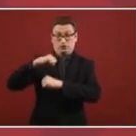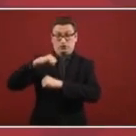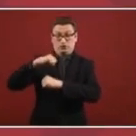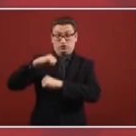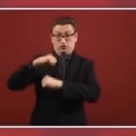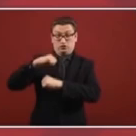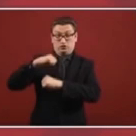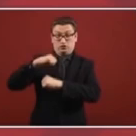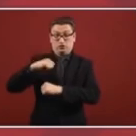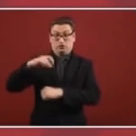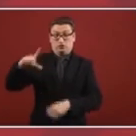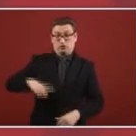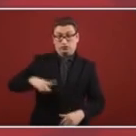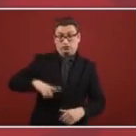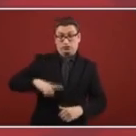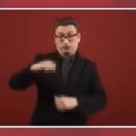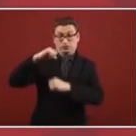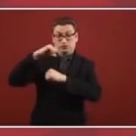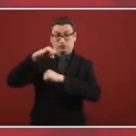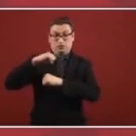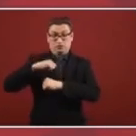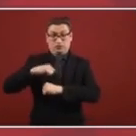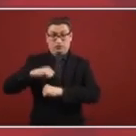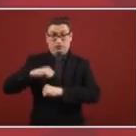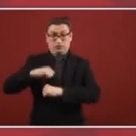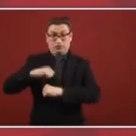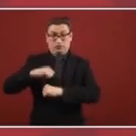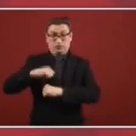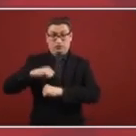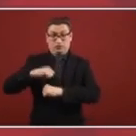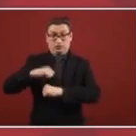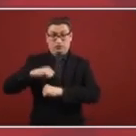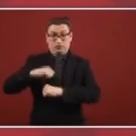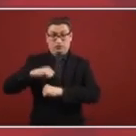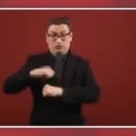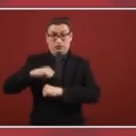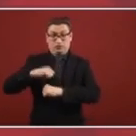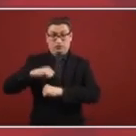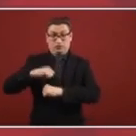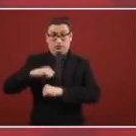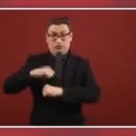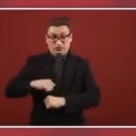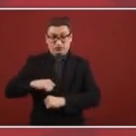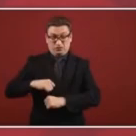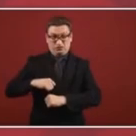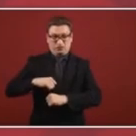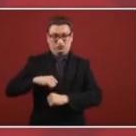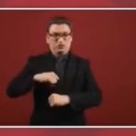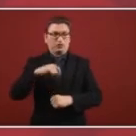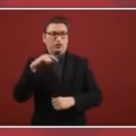give their opinion give their opinion regarding internal matters